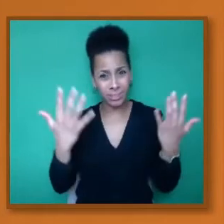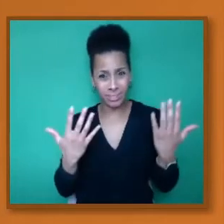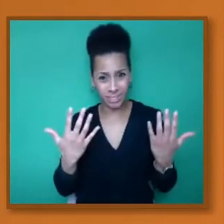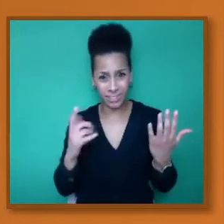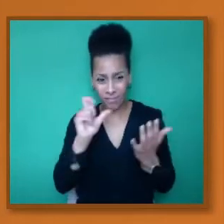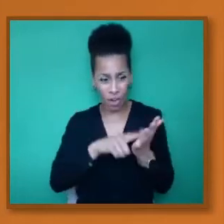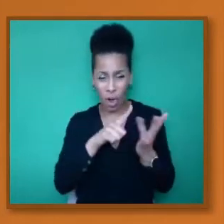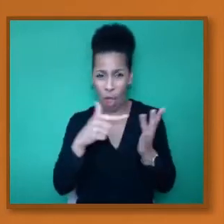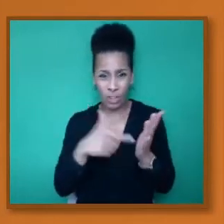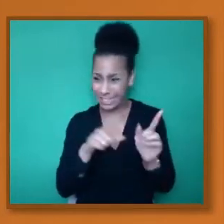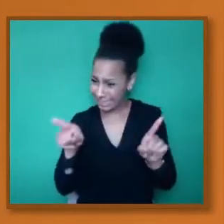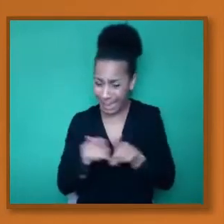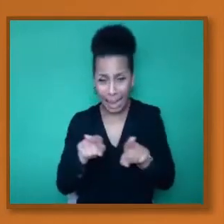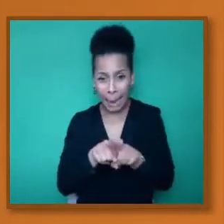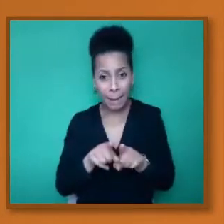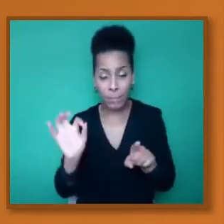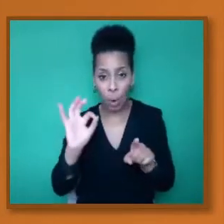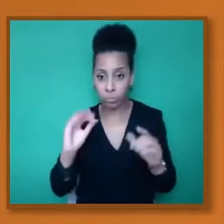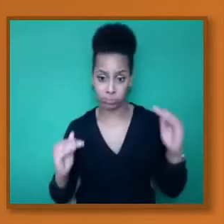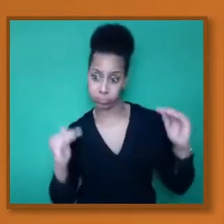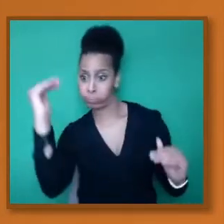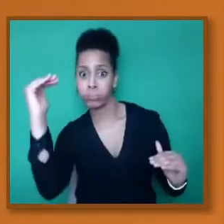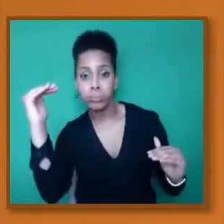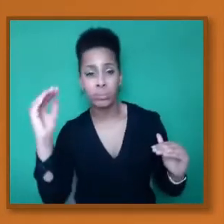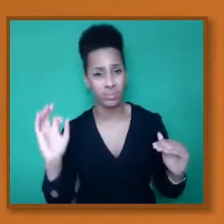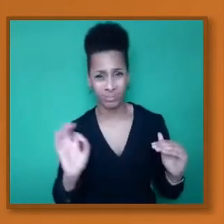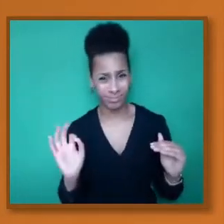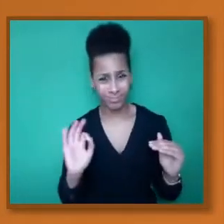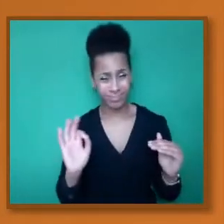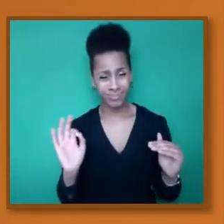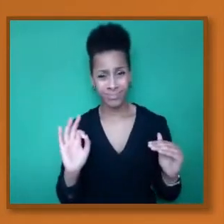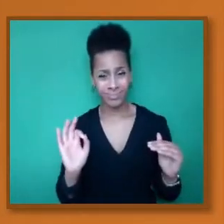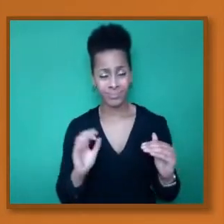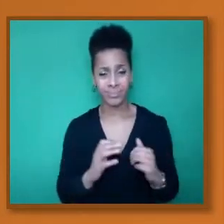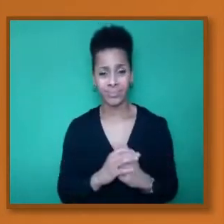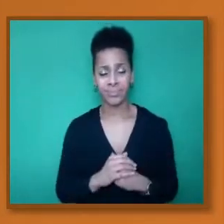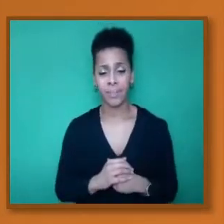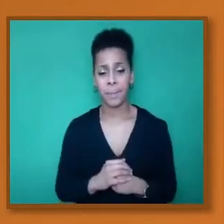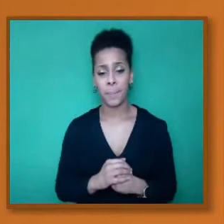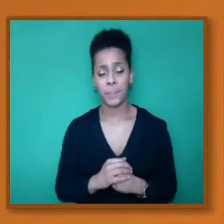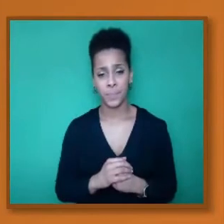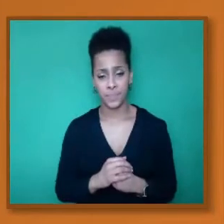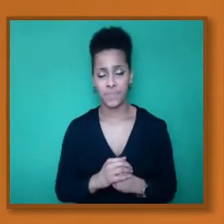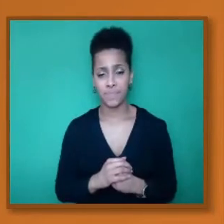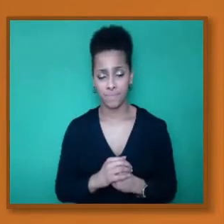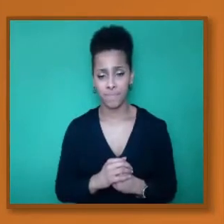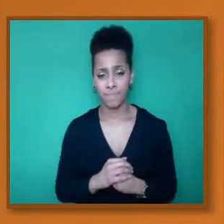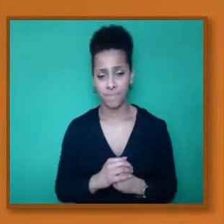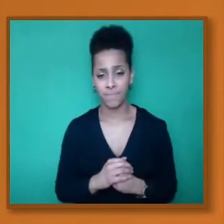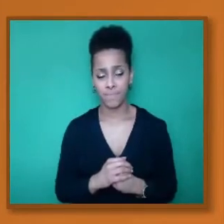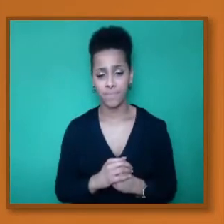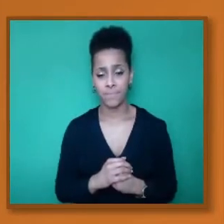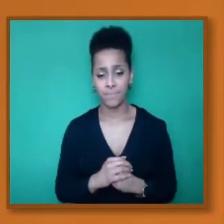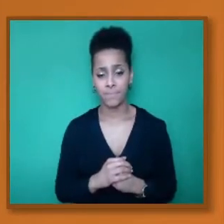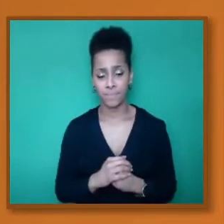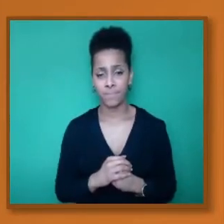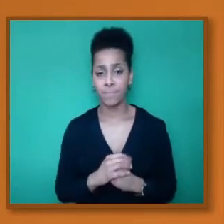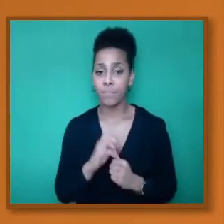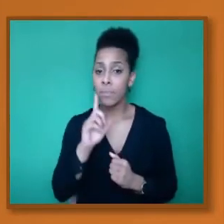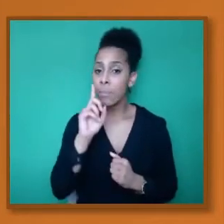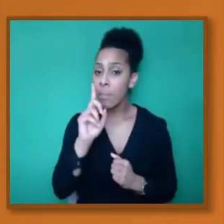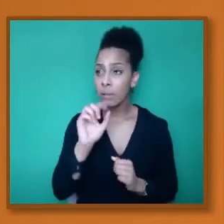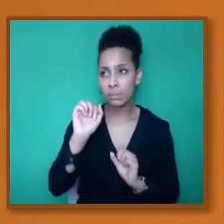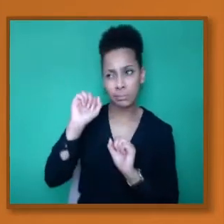blood clotting. All right. But equally, it should be said that I know in this country,